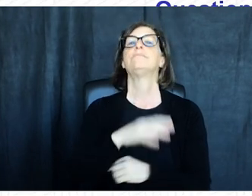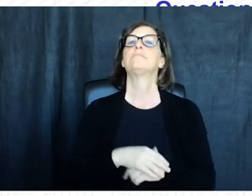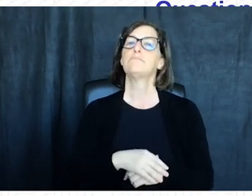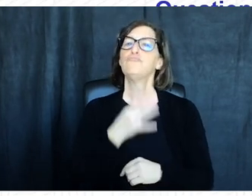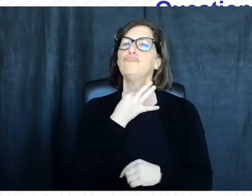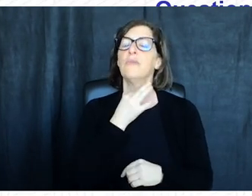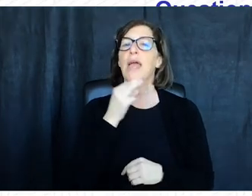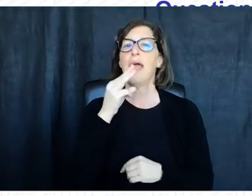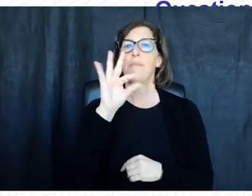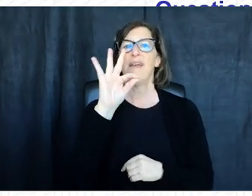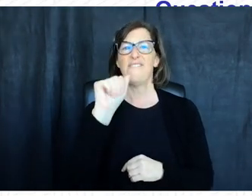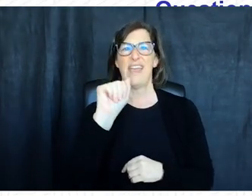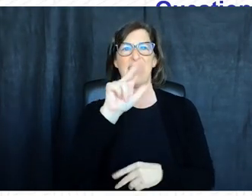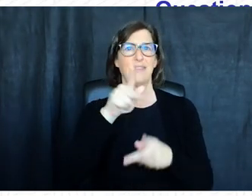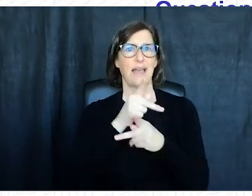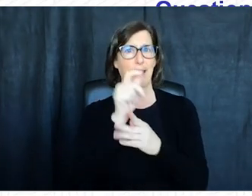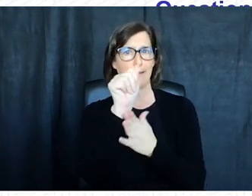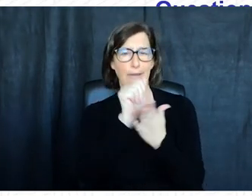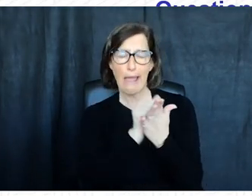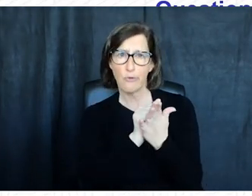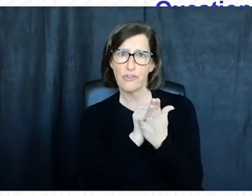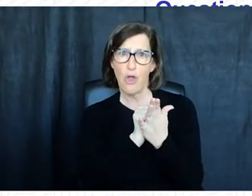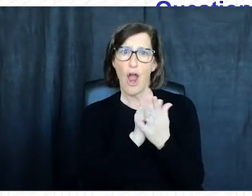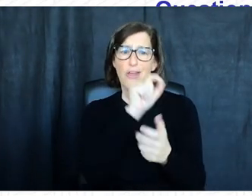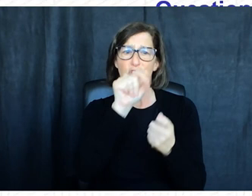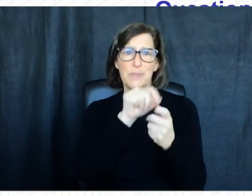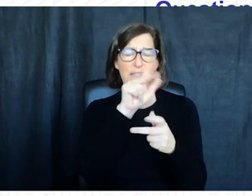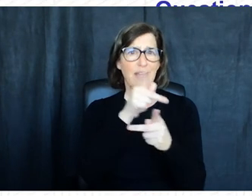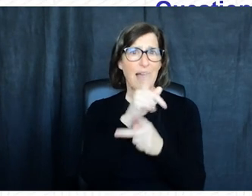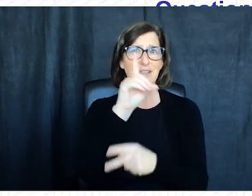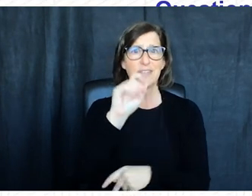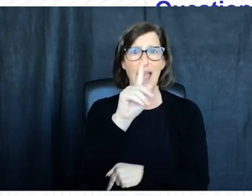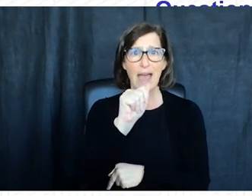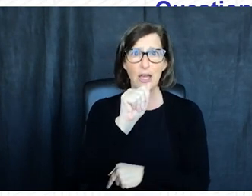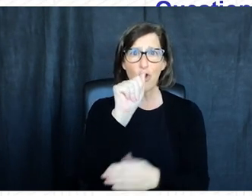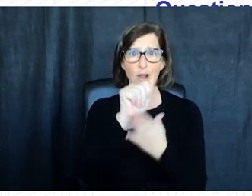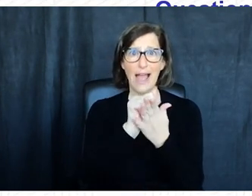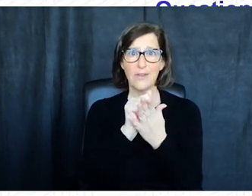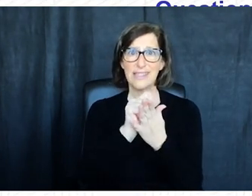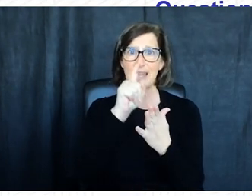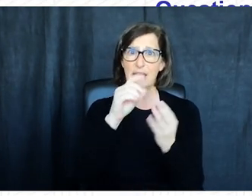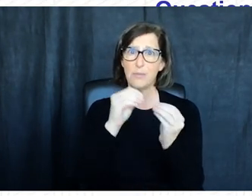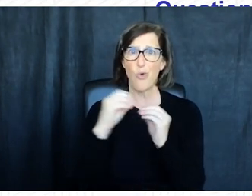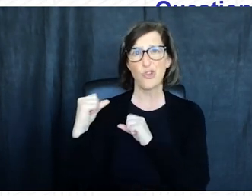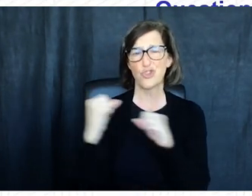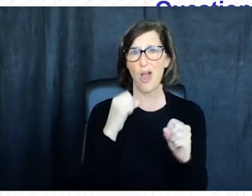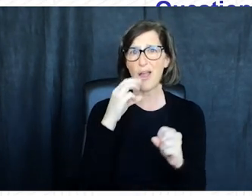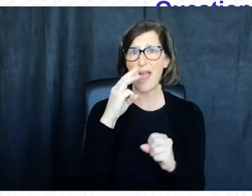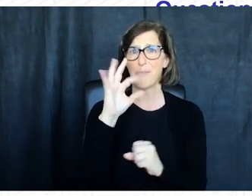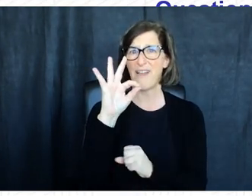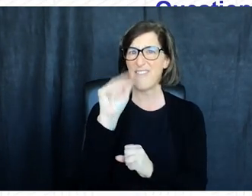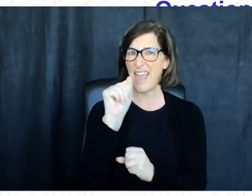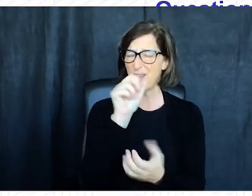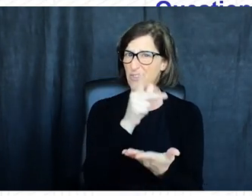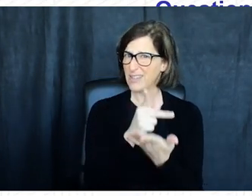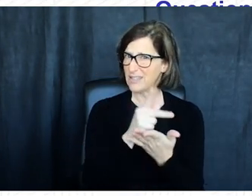regarding mfa and the type of accounts so are there certain types of data or accounts that require stronger multi-factor